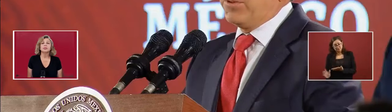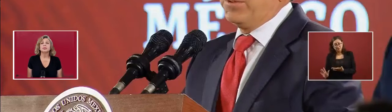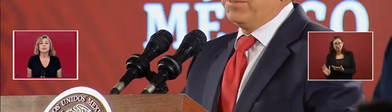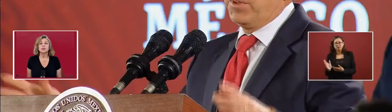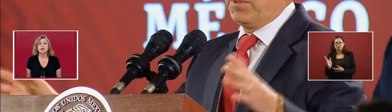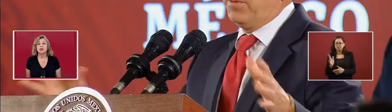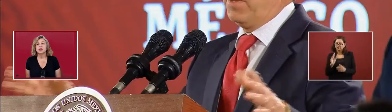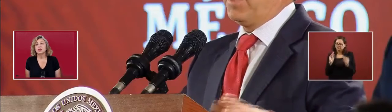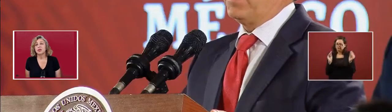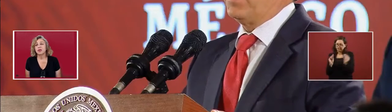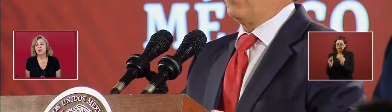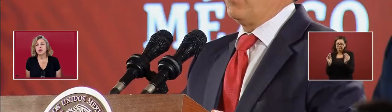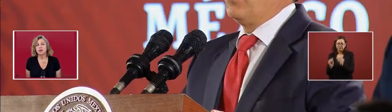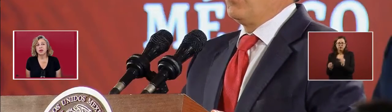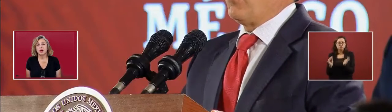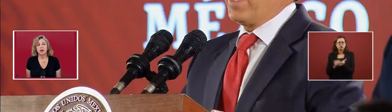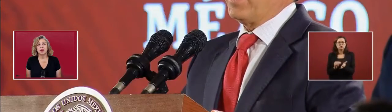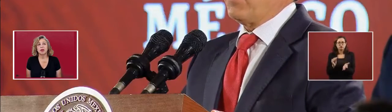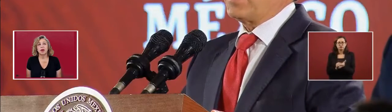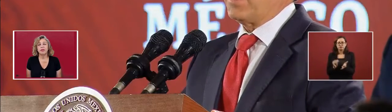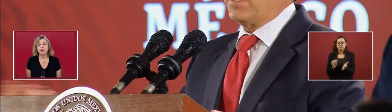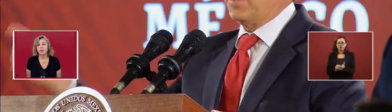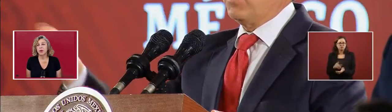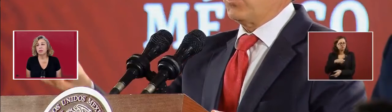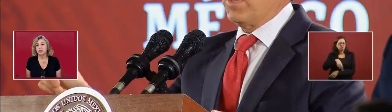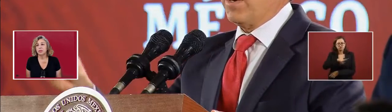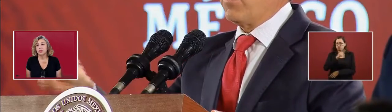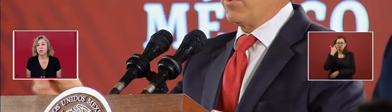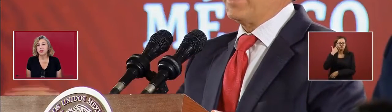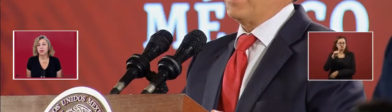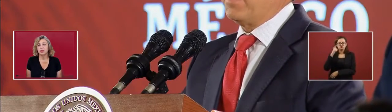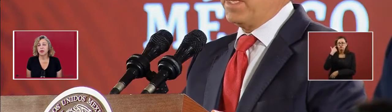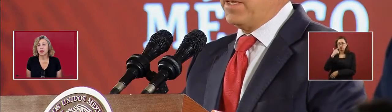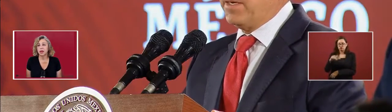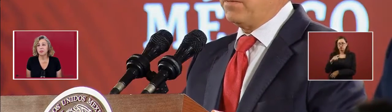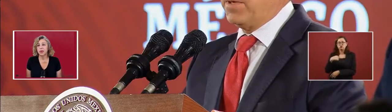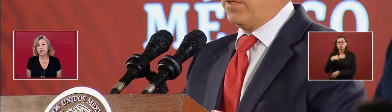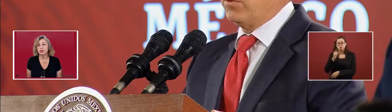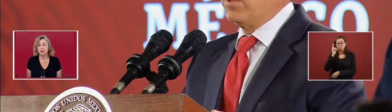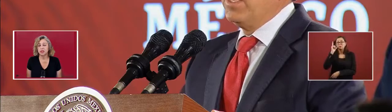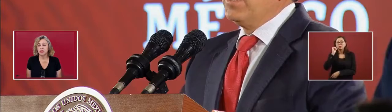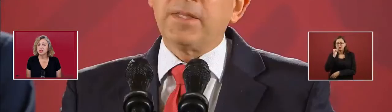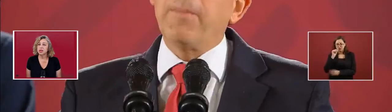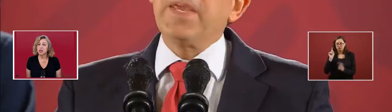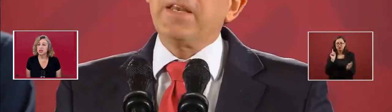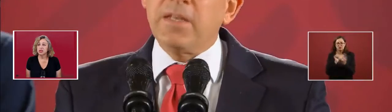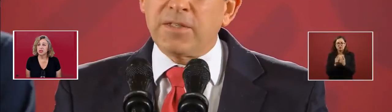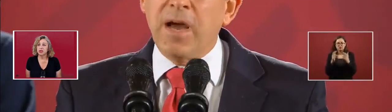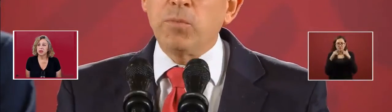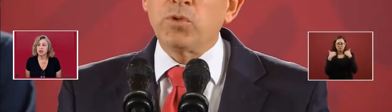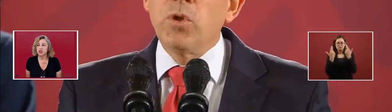So, they're also having a problem with one company that was